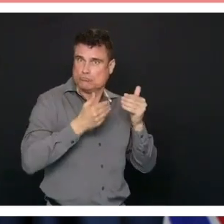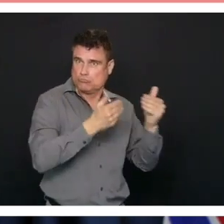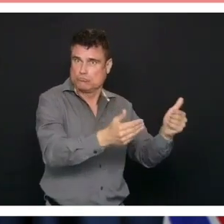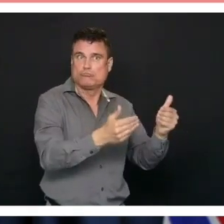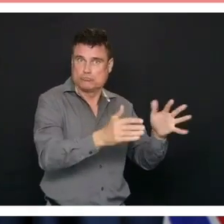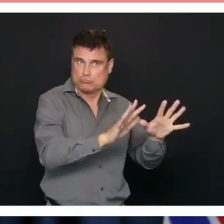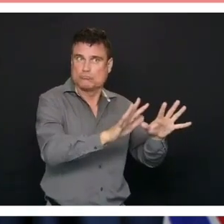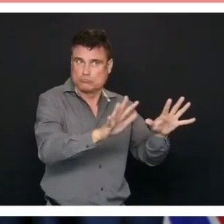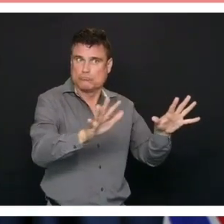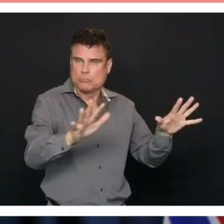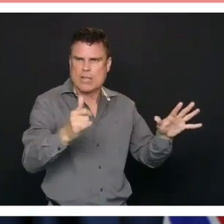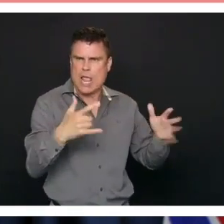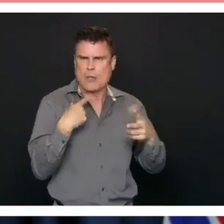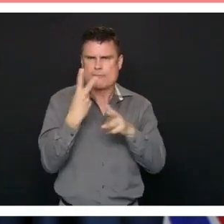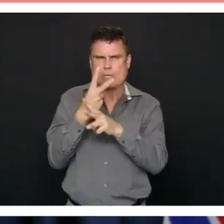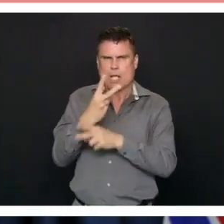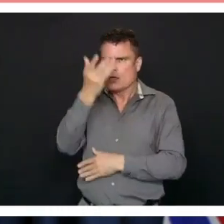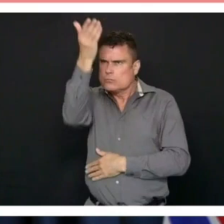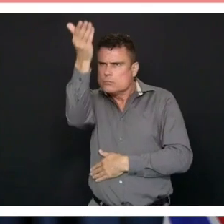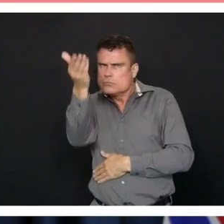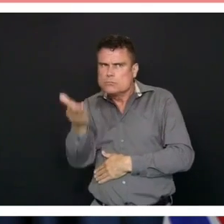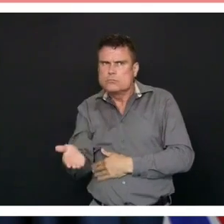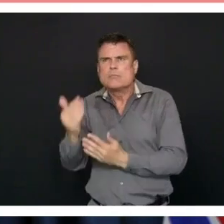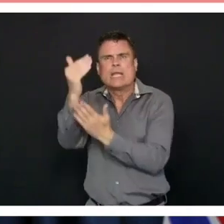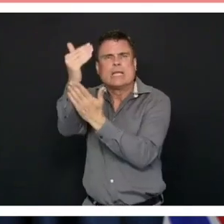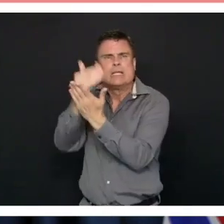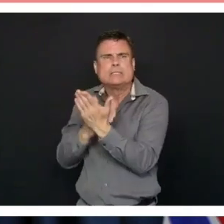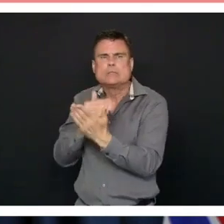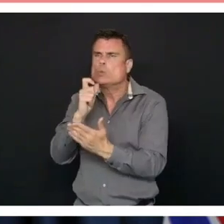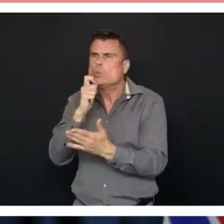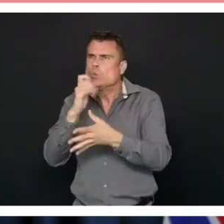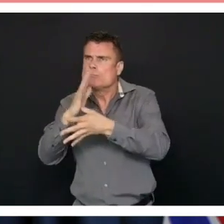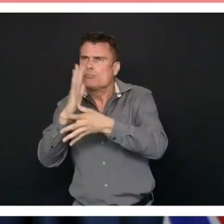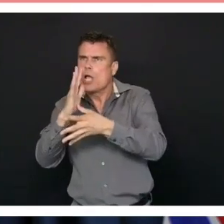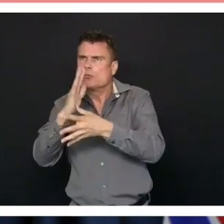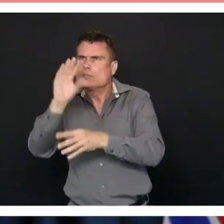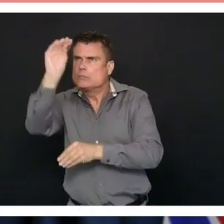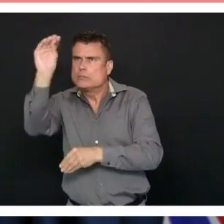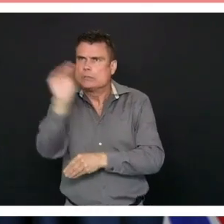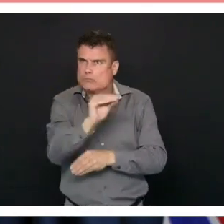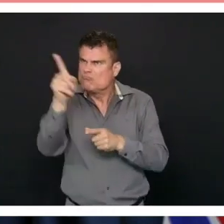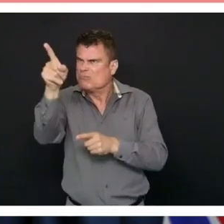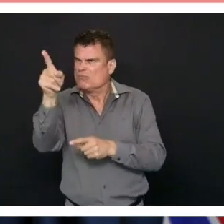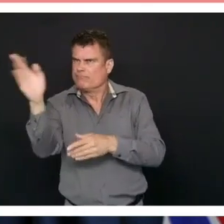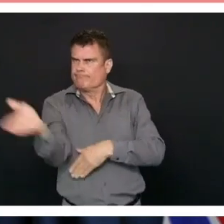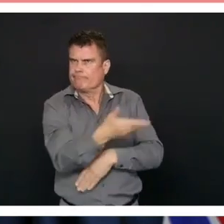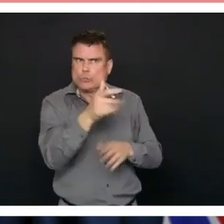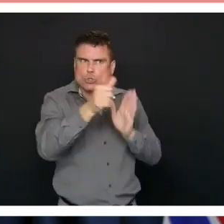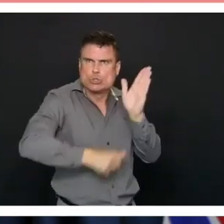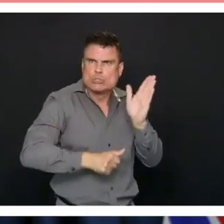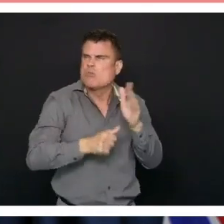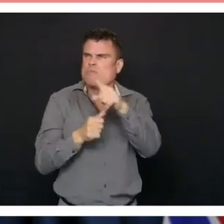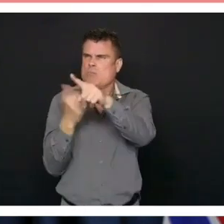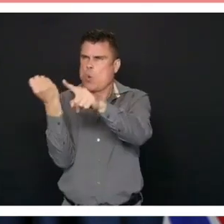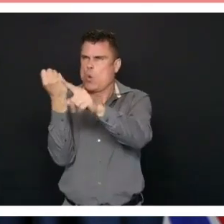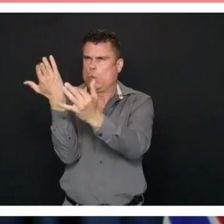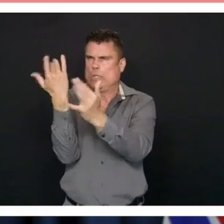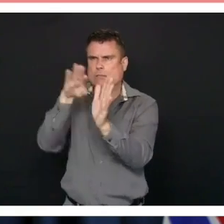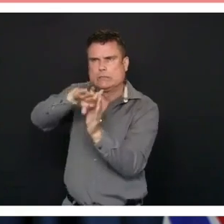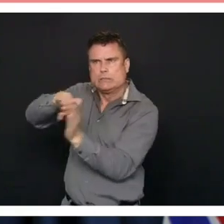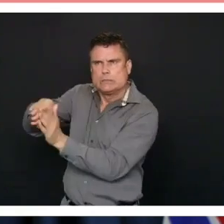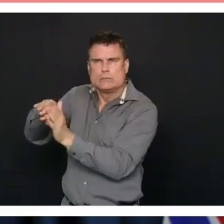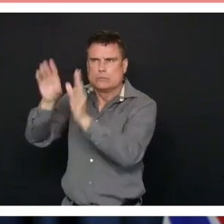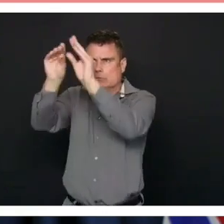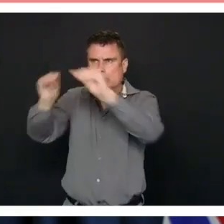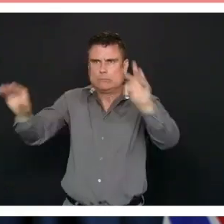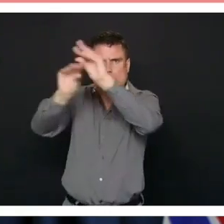assess patients for the urgency of the surgery it's an enormous challenge and because we have people on a wait list already and this simply adds